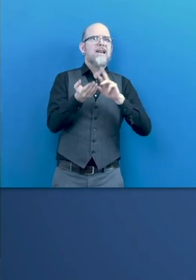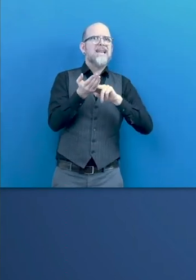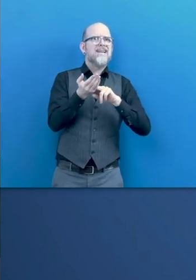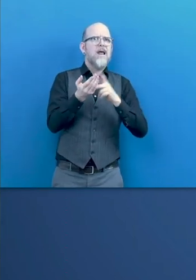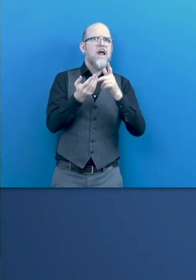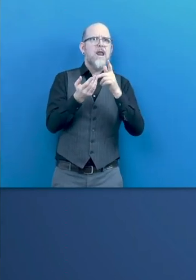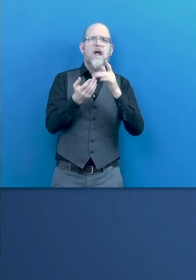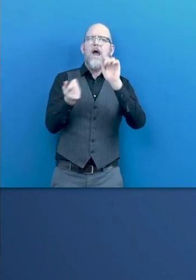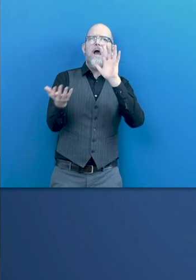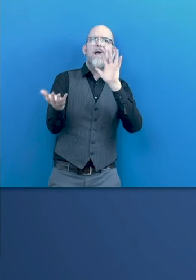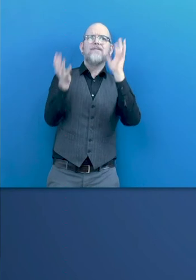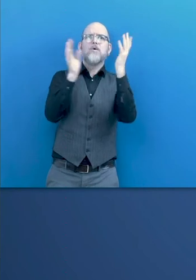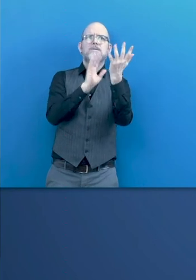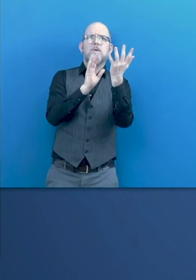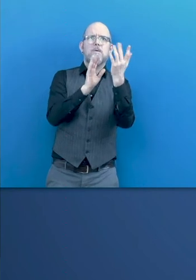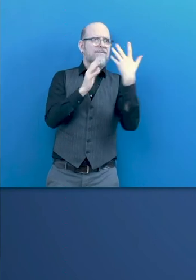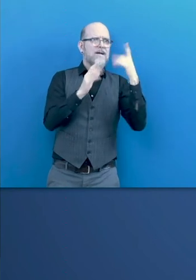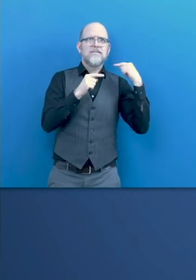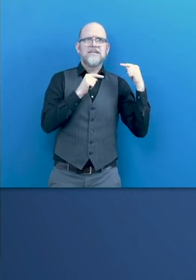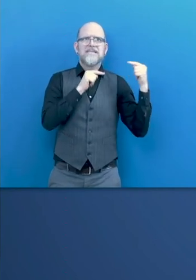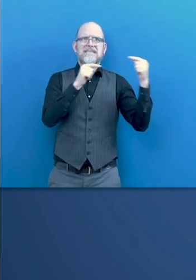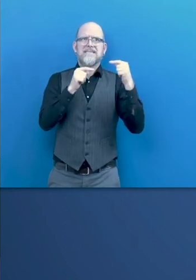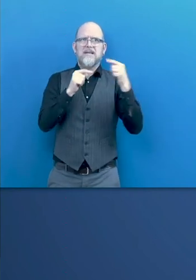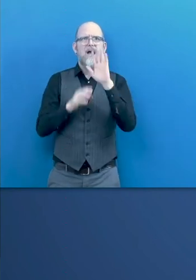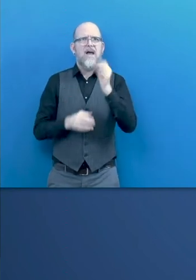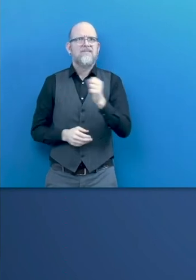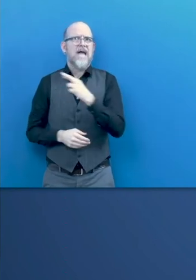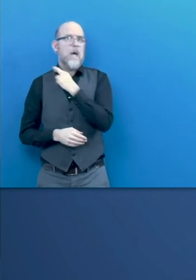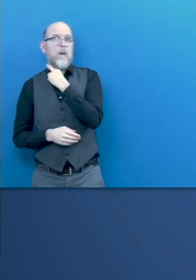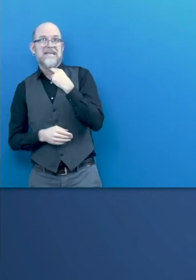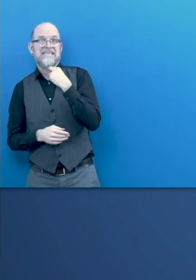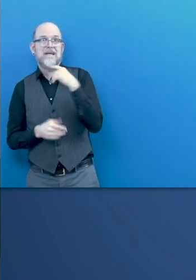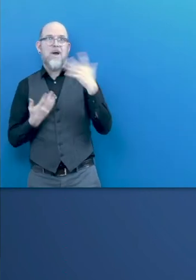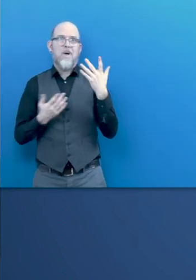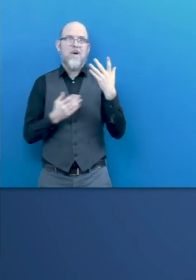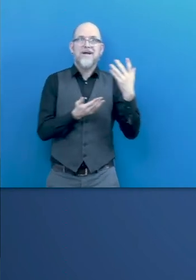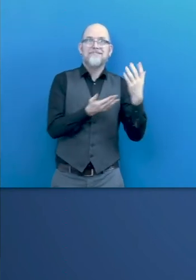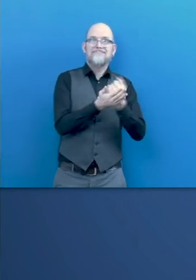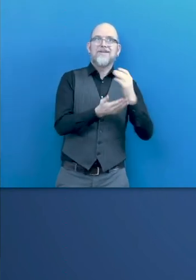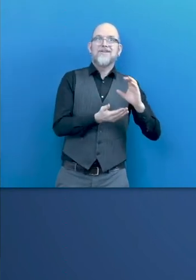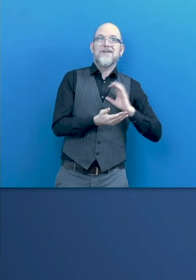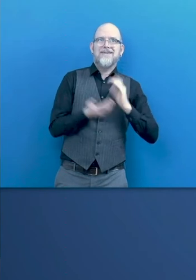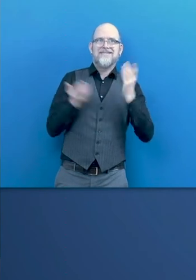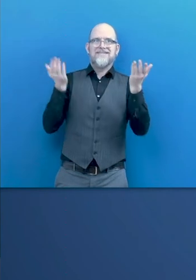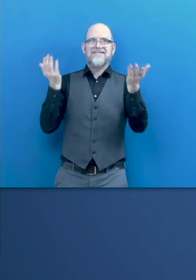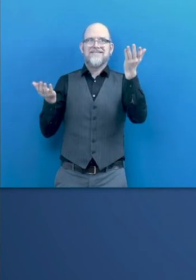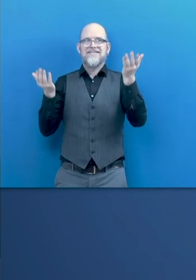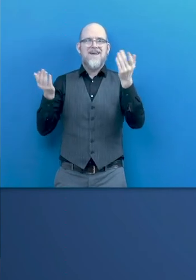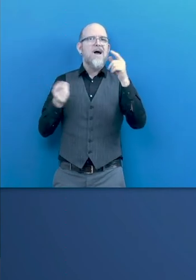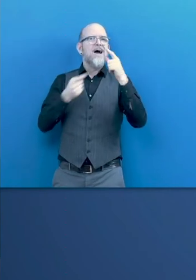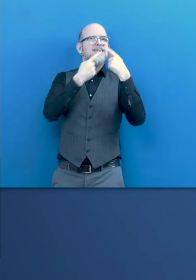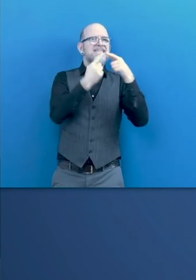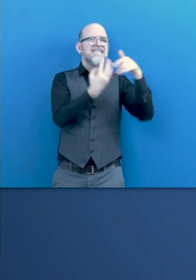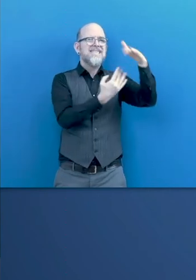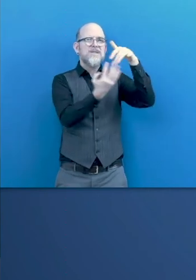risks and opportunities for people with disabilities for each of the scenarios we have identified. And then in the chapter